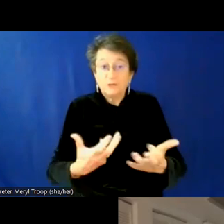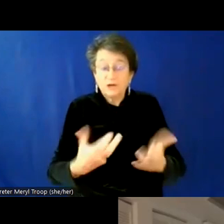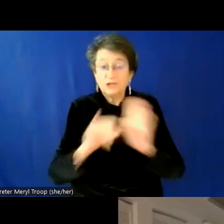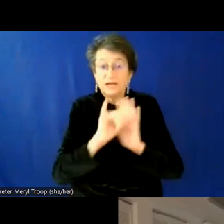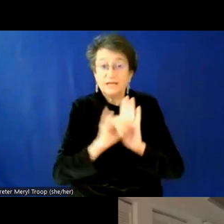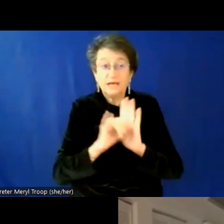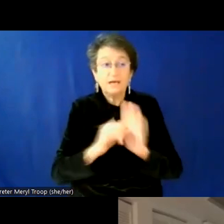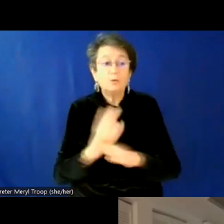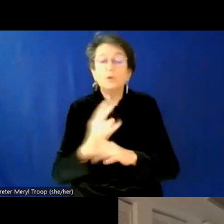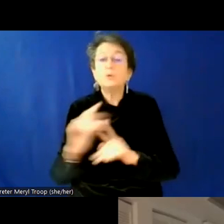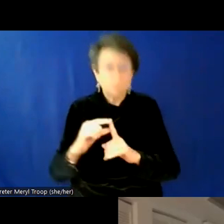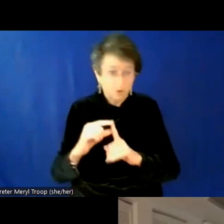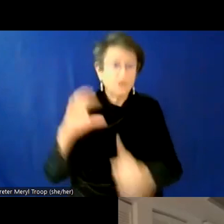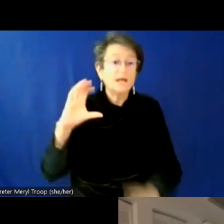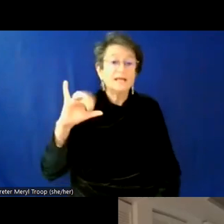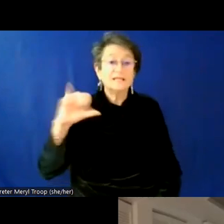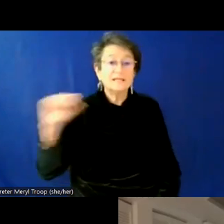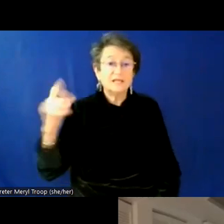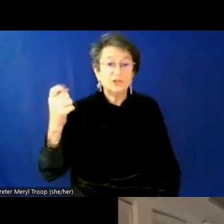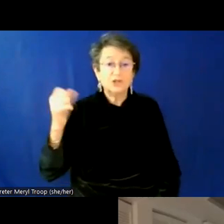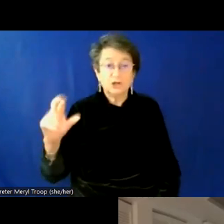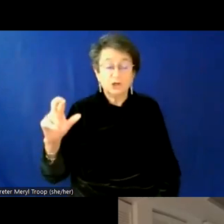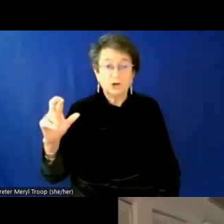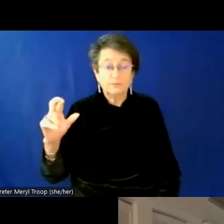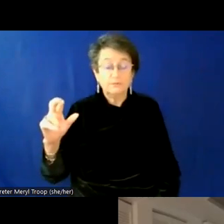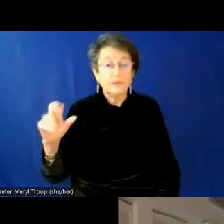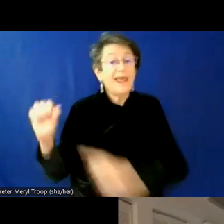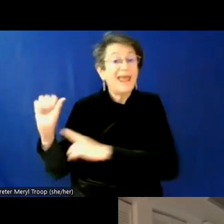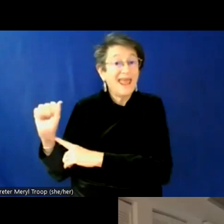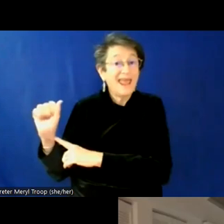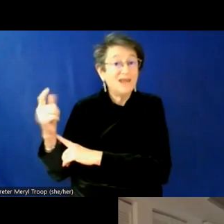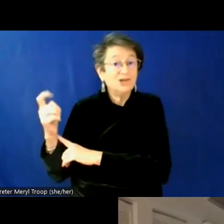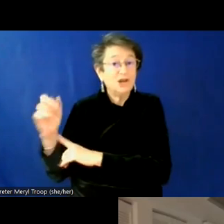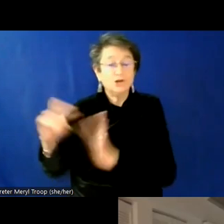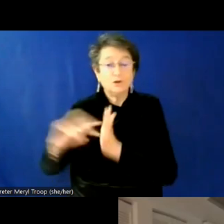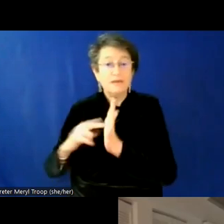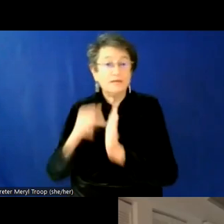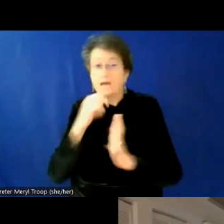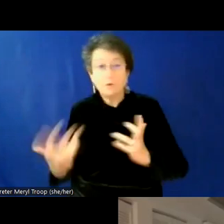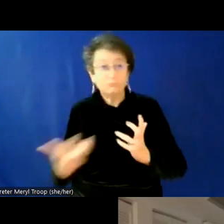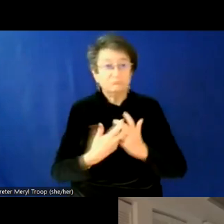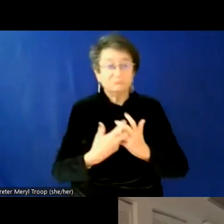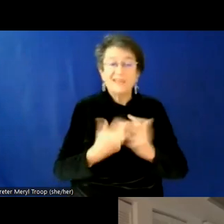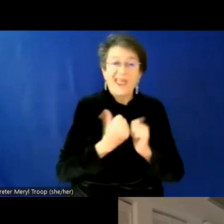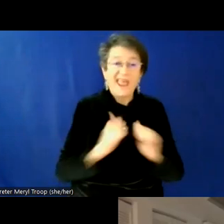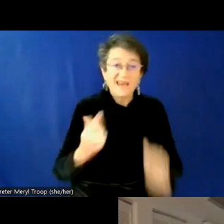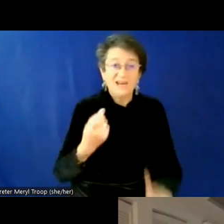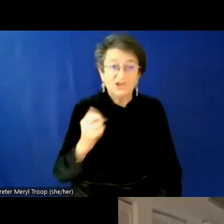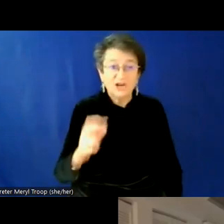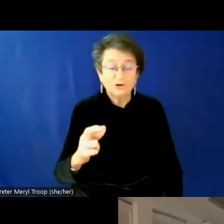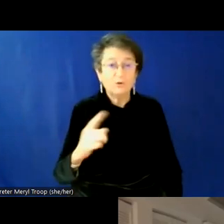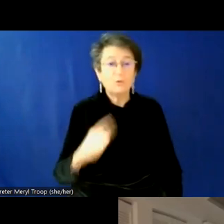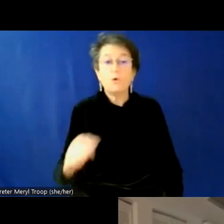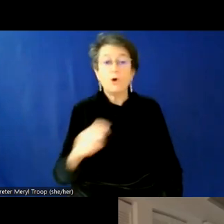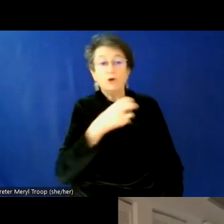use, um, as opposed to sort of like agender, so not identifying with a gender, or transgender to change or cross gender. Um,